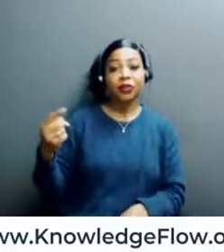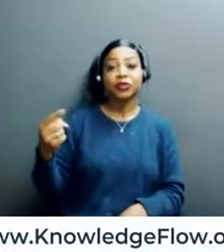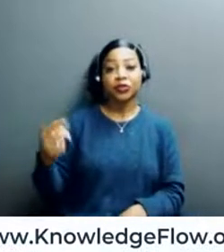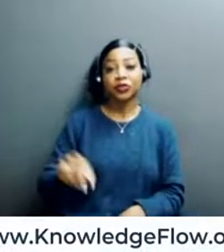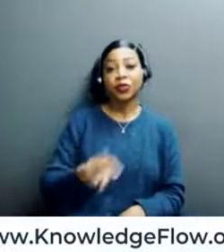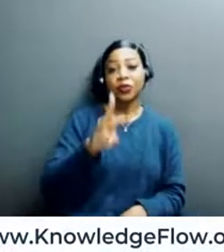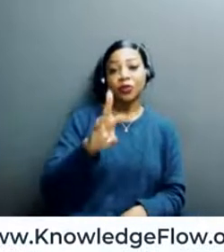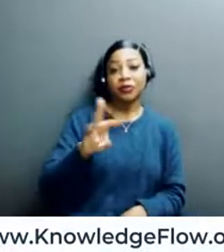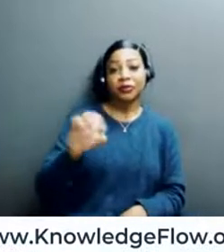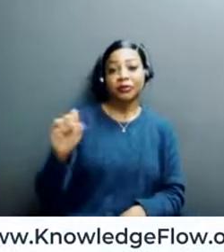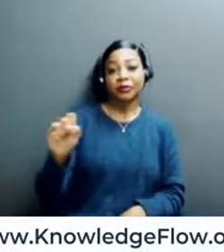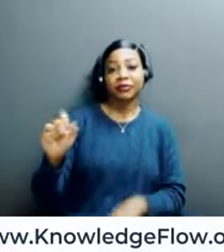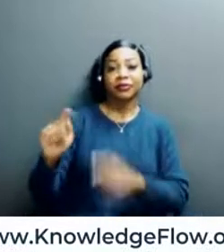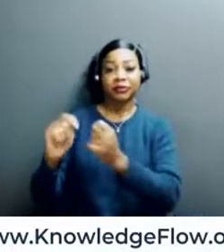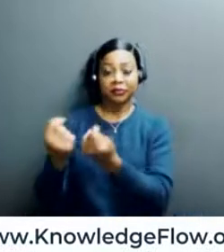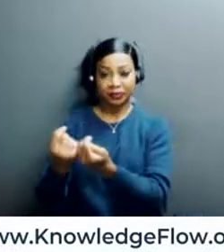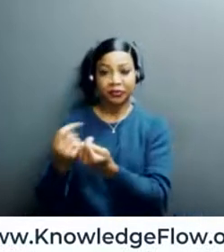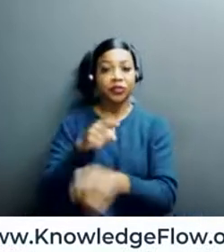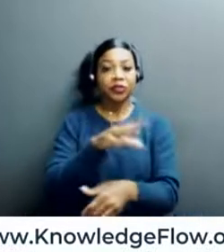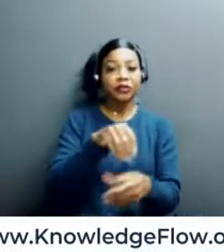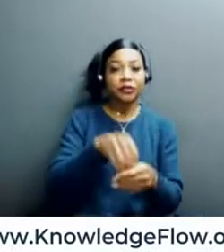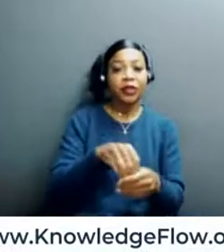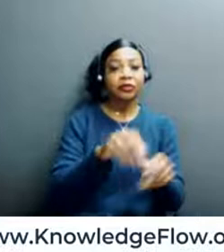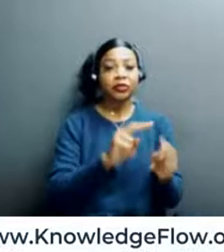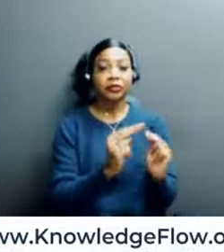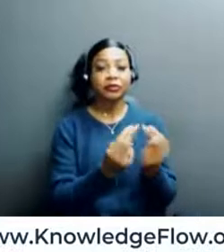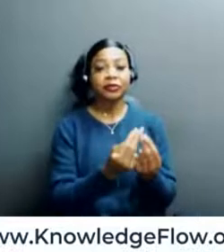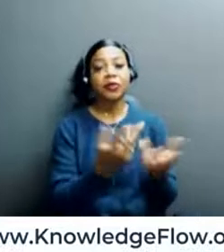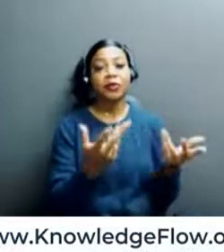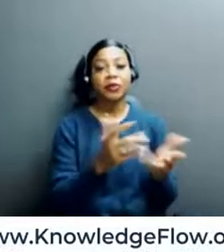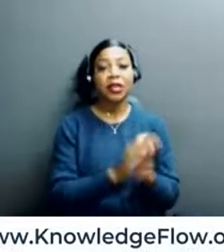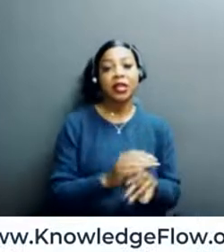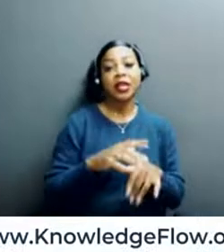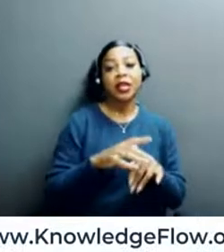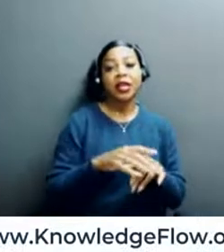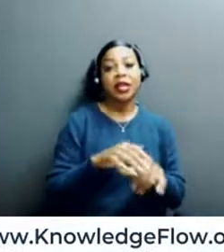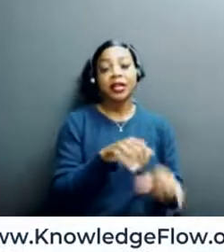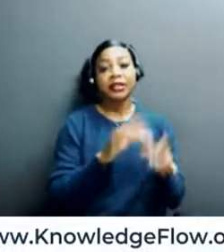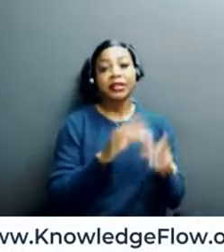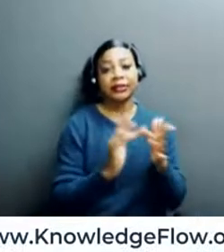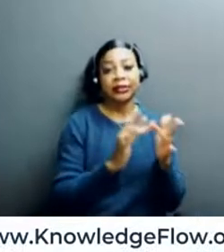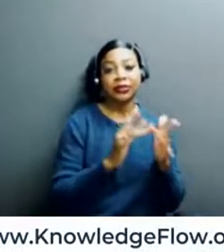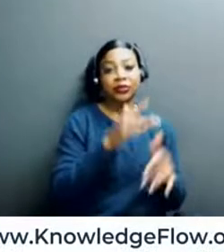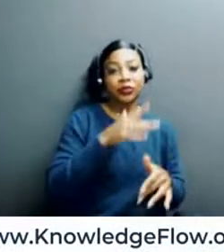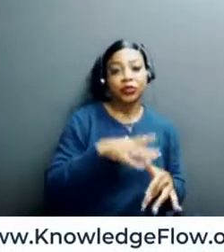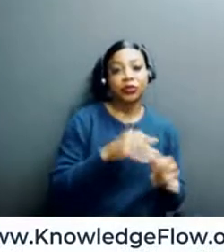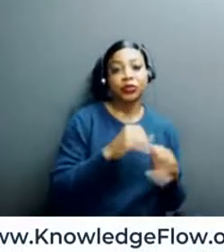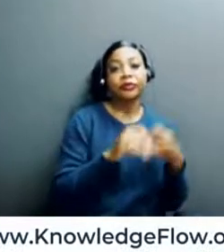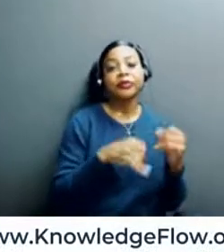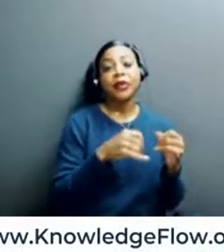cybersecurity team. She worked with a unit called the examination unit through the Canadian government, which was a top secret bureau.